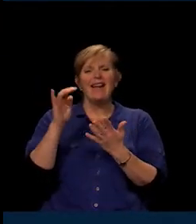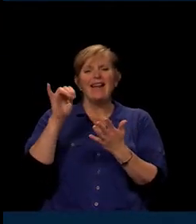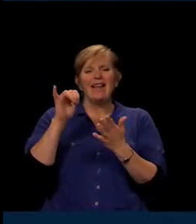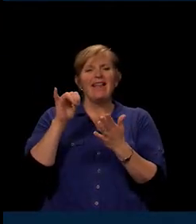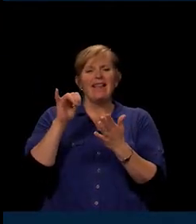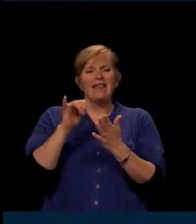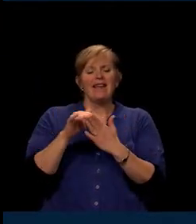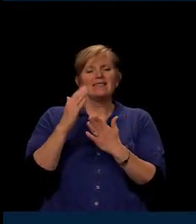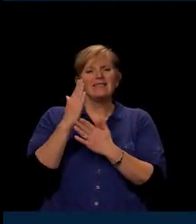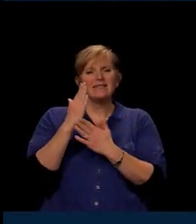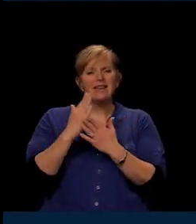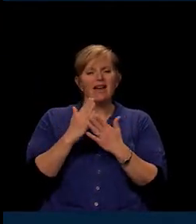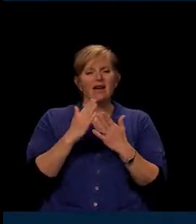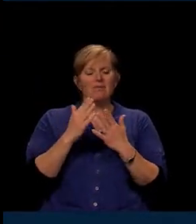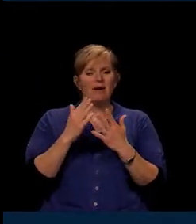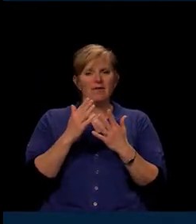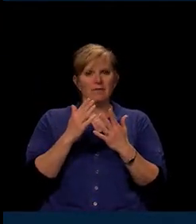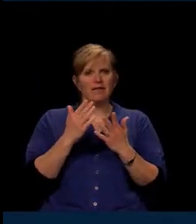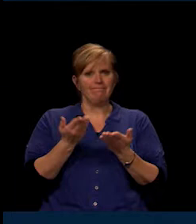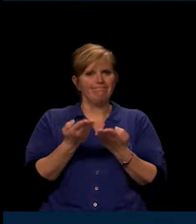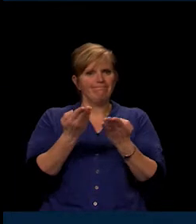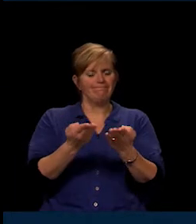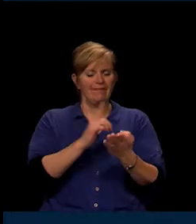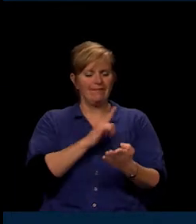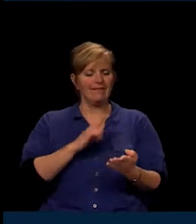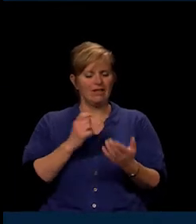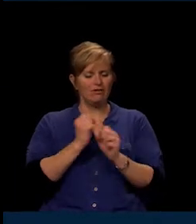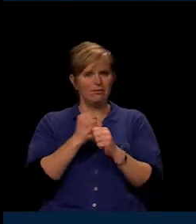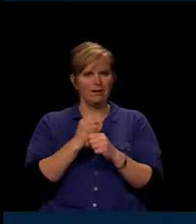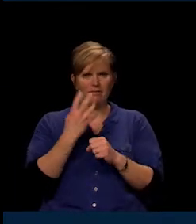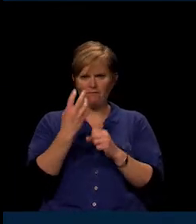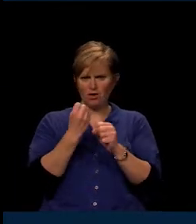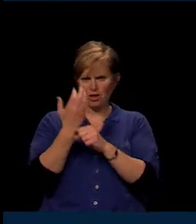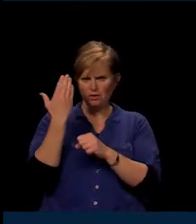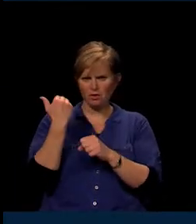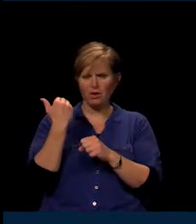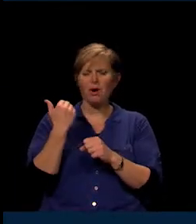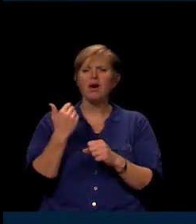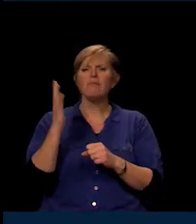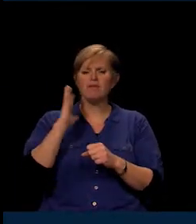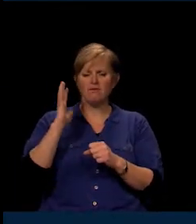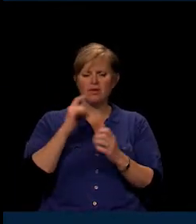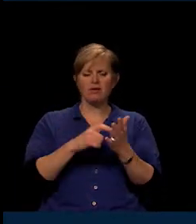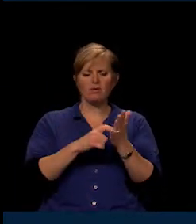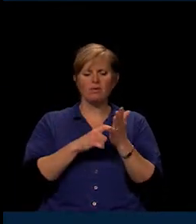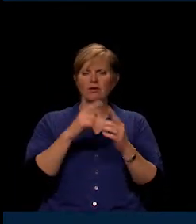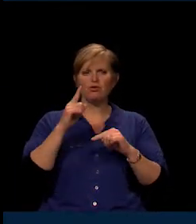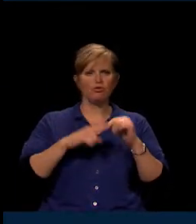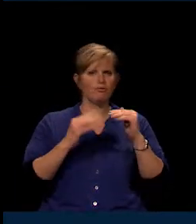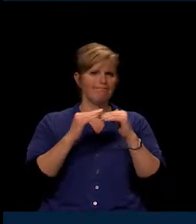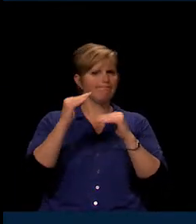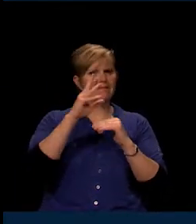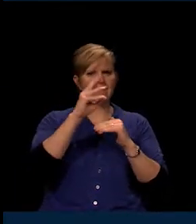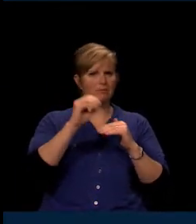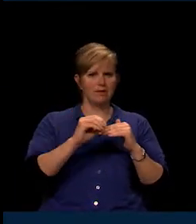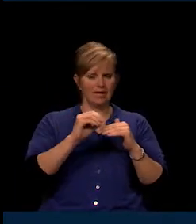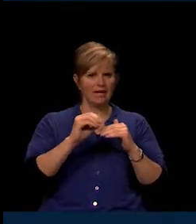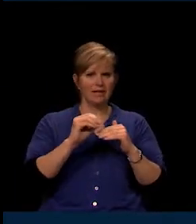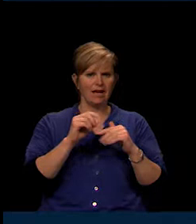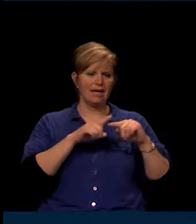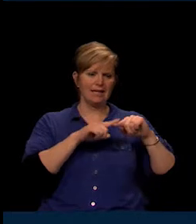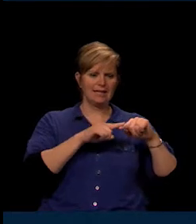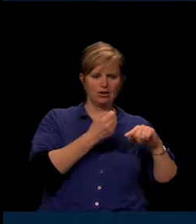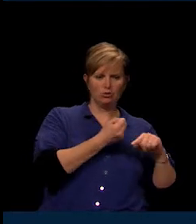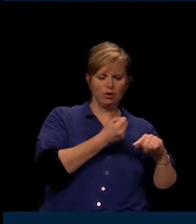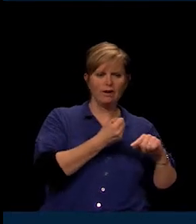made, though. About four years ago, we used to have a requirement that we couldn't exceed 6% in the contingency reserve. The legislature moved